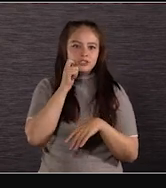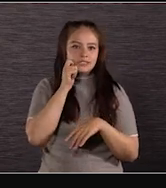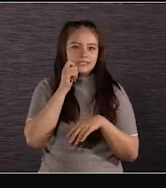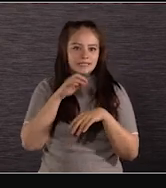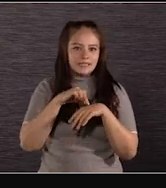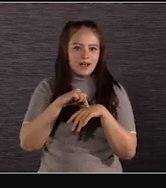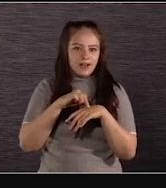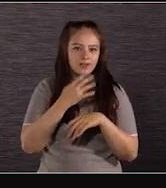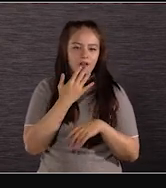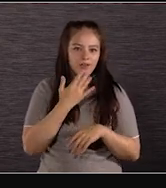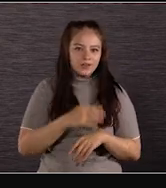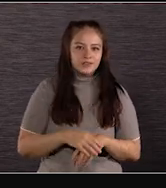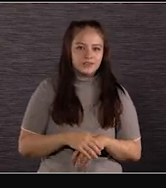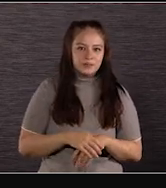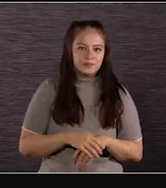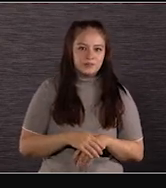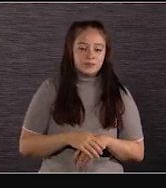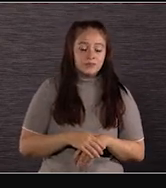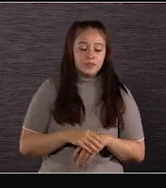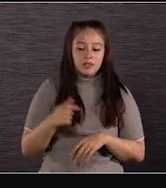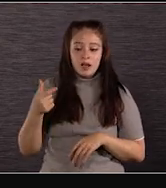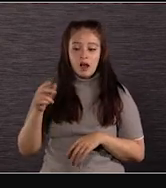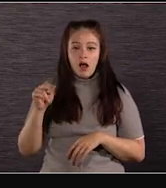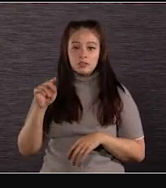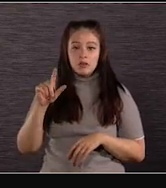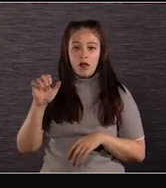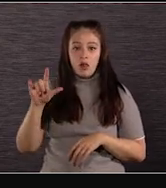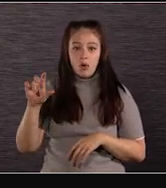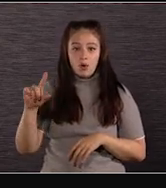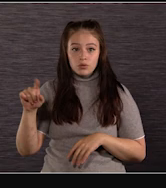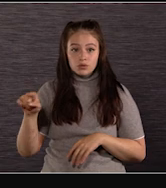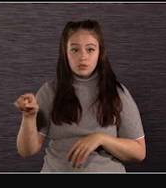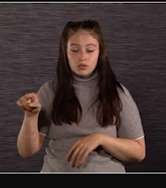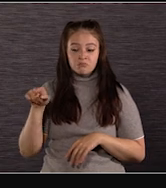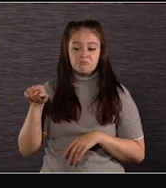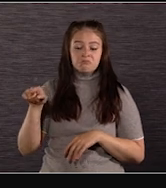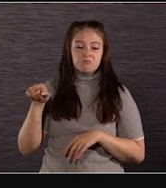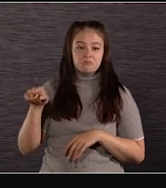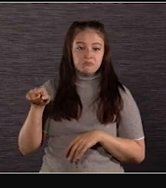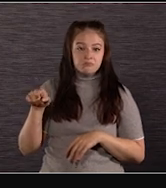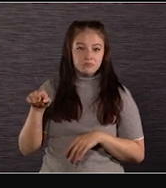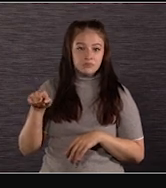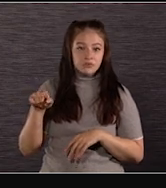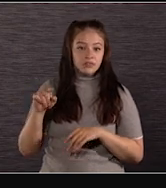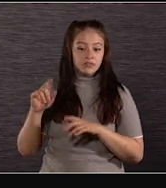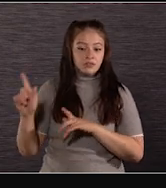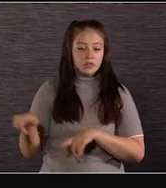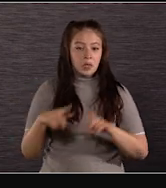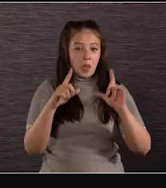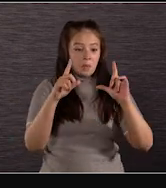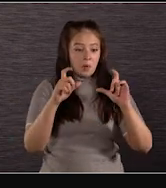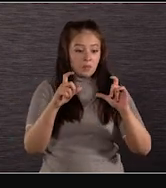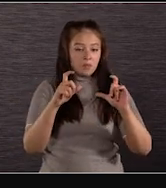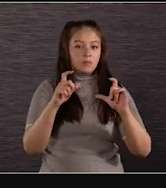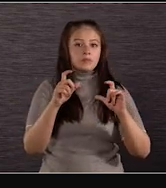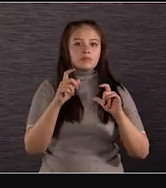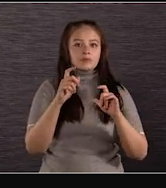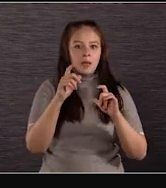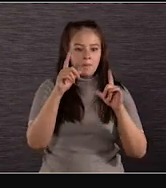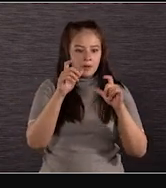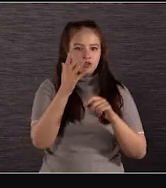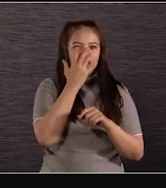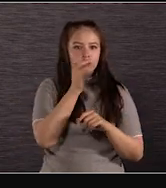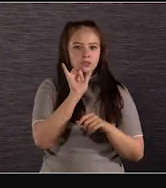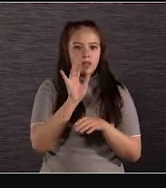which was a screen grab taken from Gonzalo Amat, who did Man in the High Castle and Outer Banks, you get this amazing film-like detail without